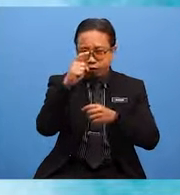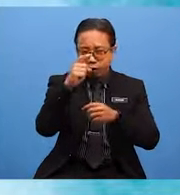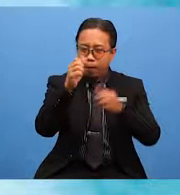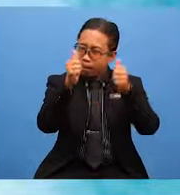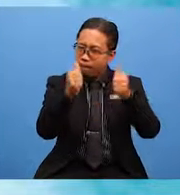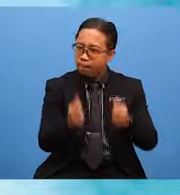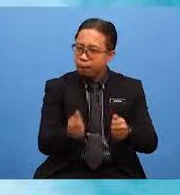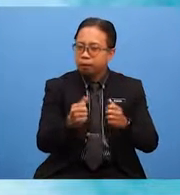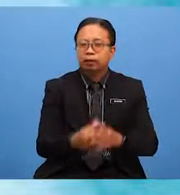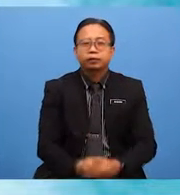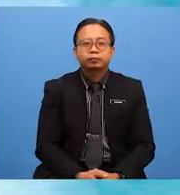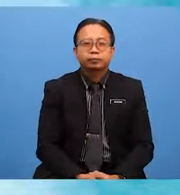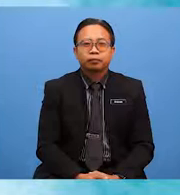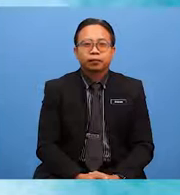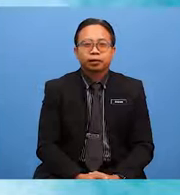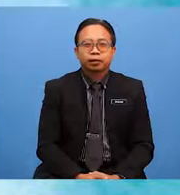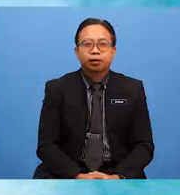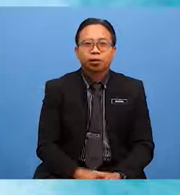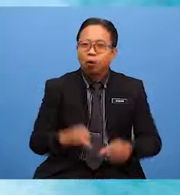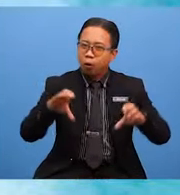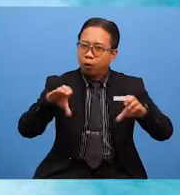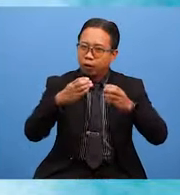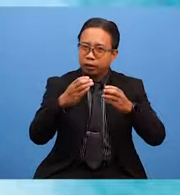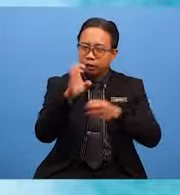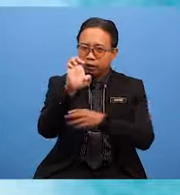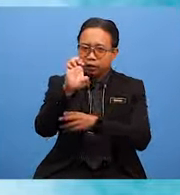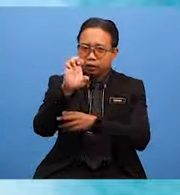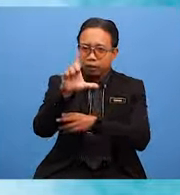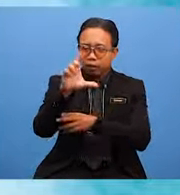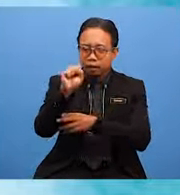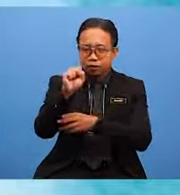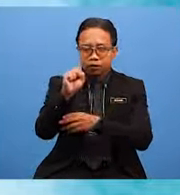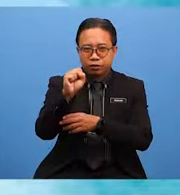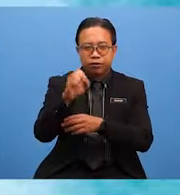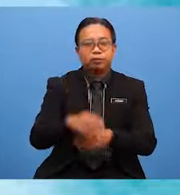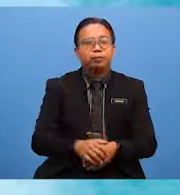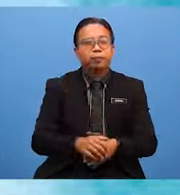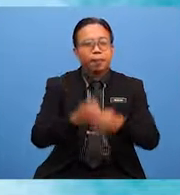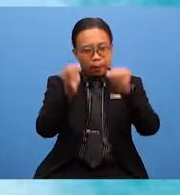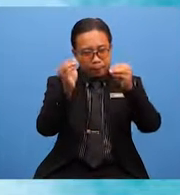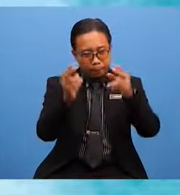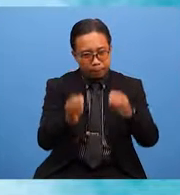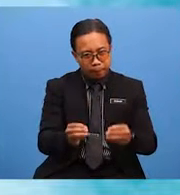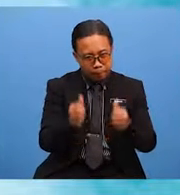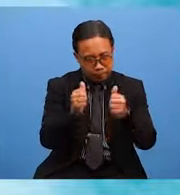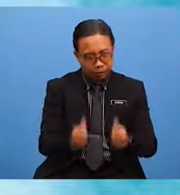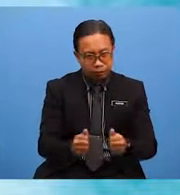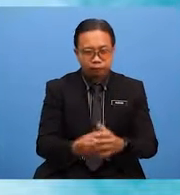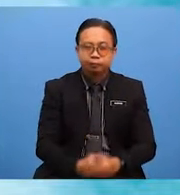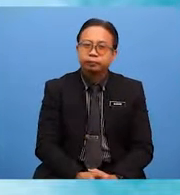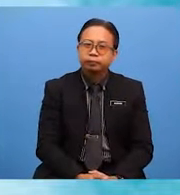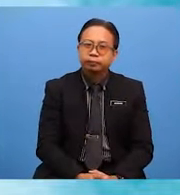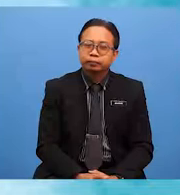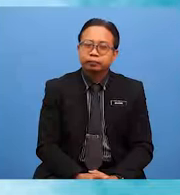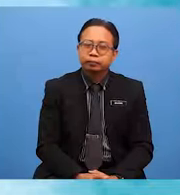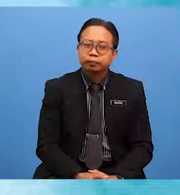exclusively organised for the ELS members. Our teacher advisors, Ms Jade and Ms